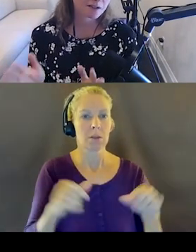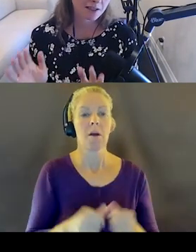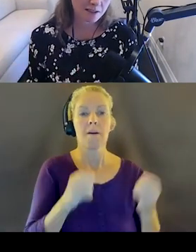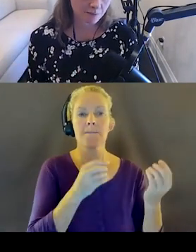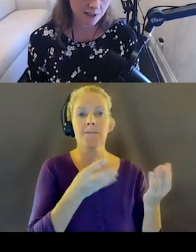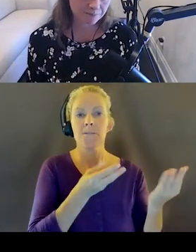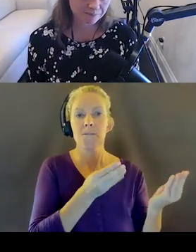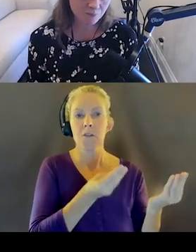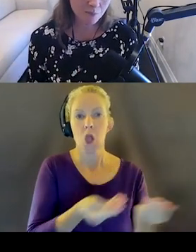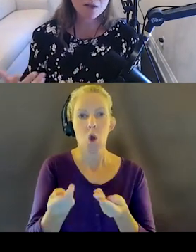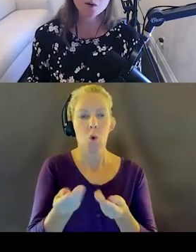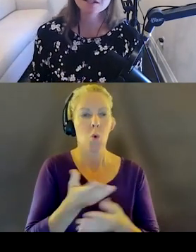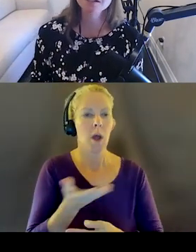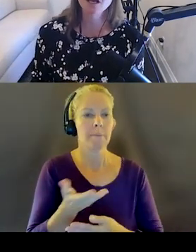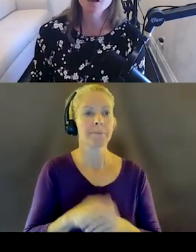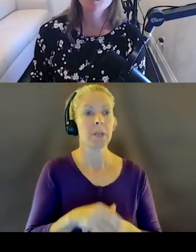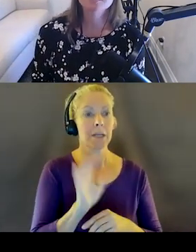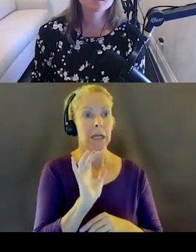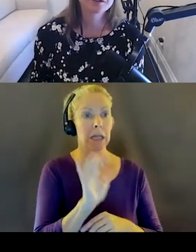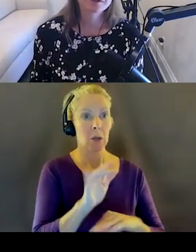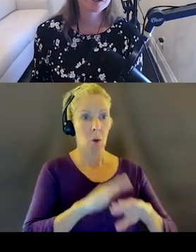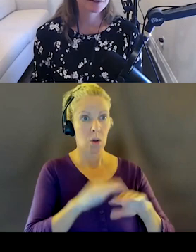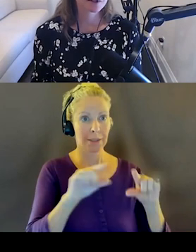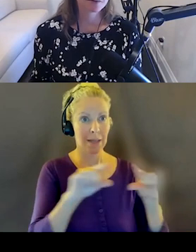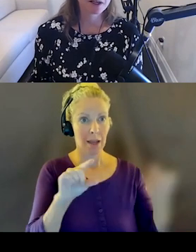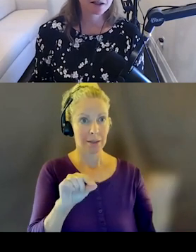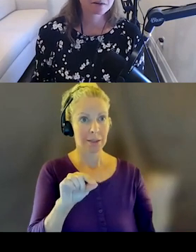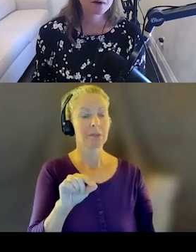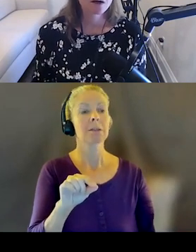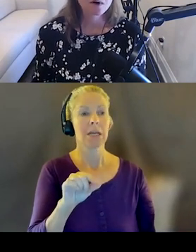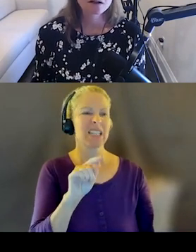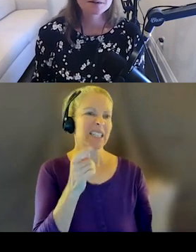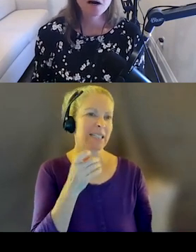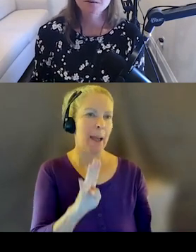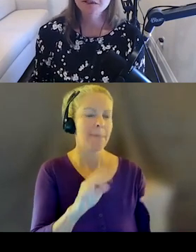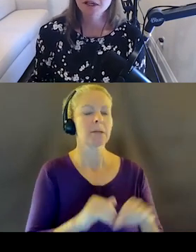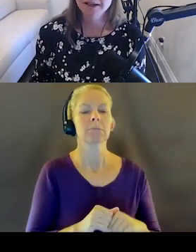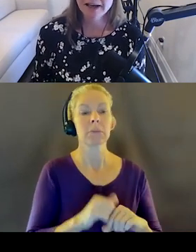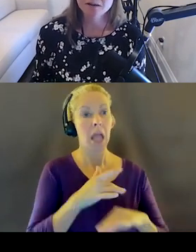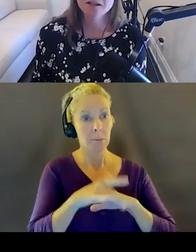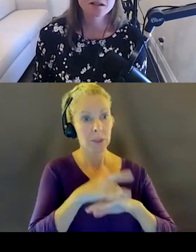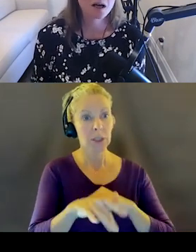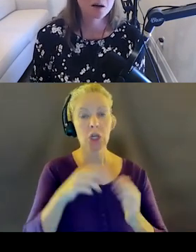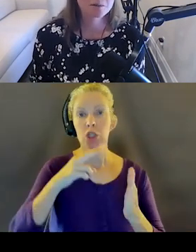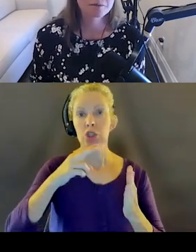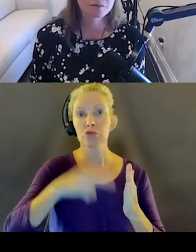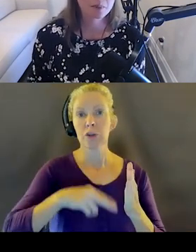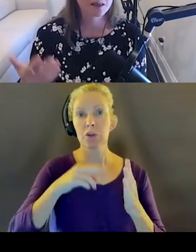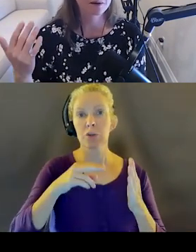text box and it's empty, the question is, what's the screen reader experience going to be like? Well, it's probably going to announce